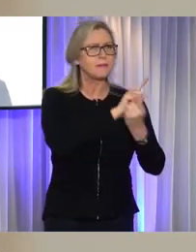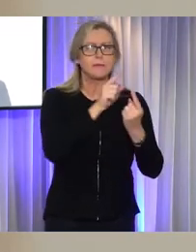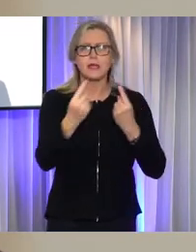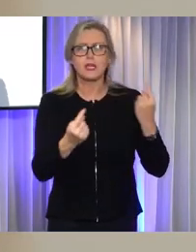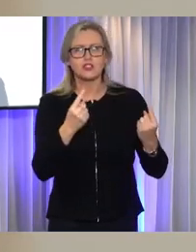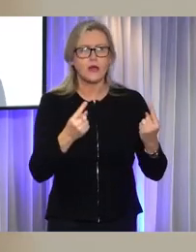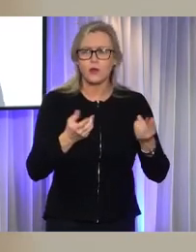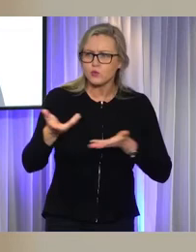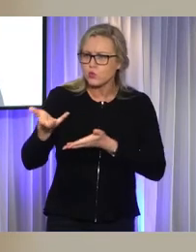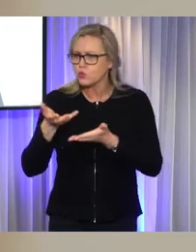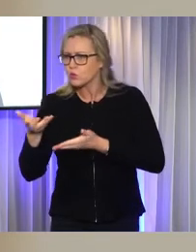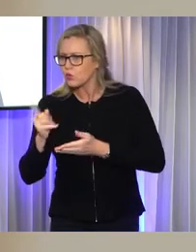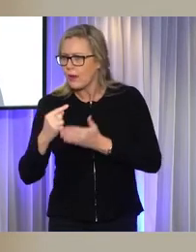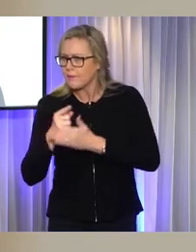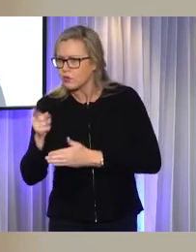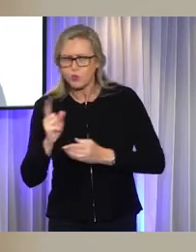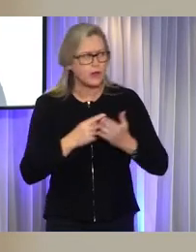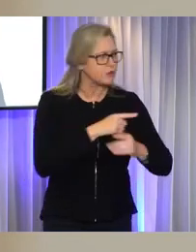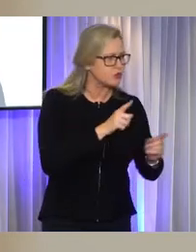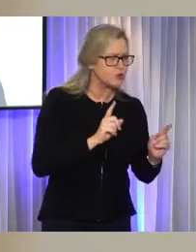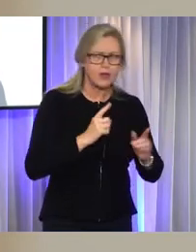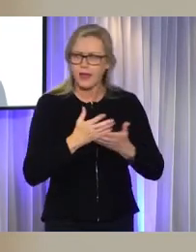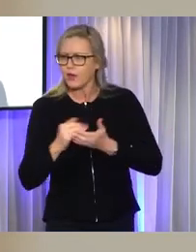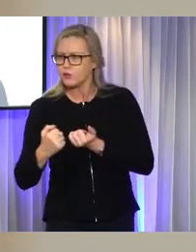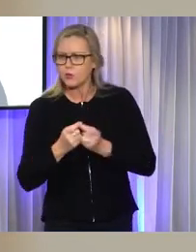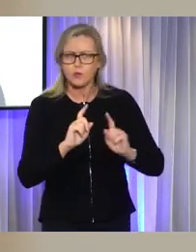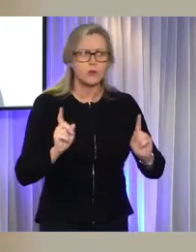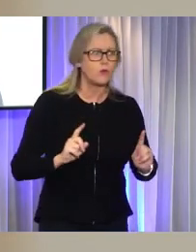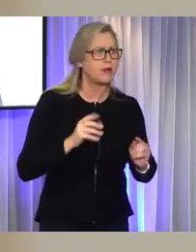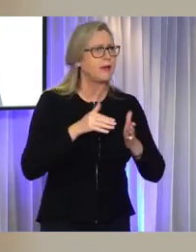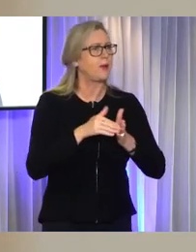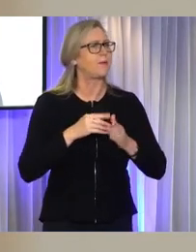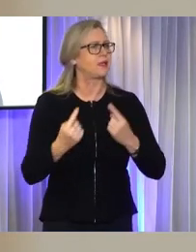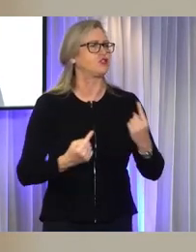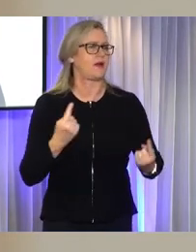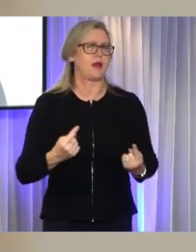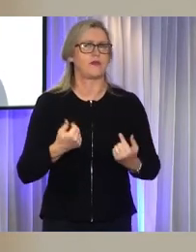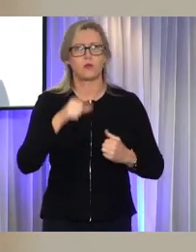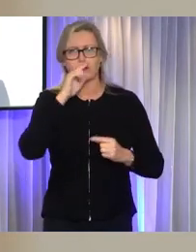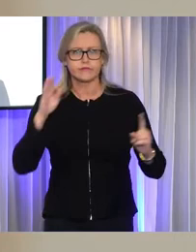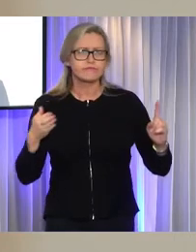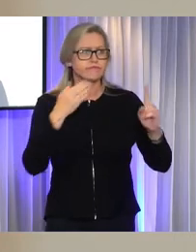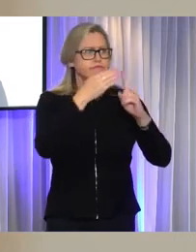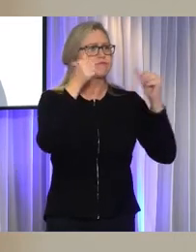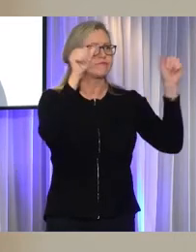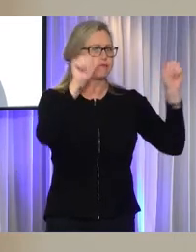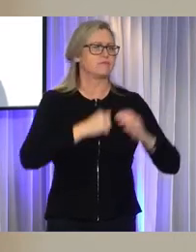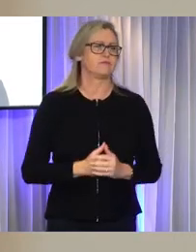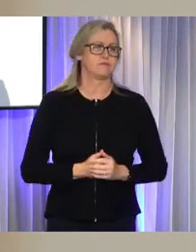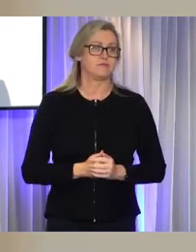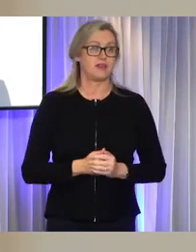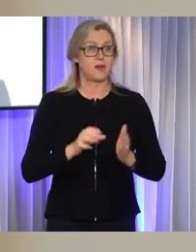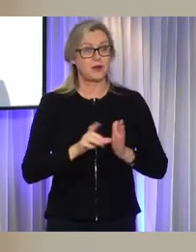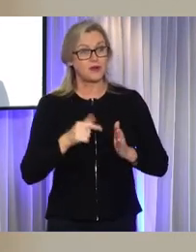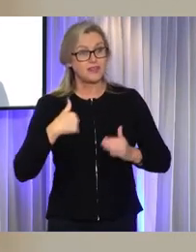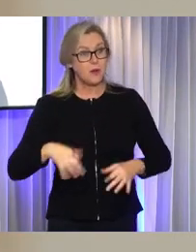to see where we're at and of course where we want to get to. Because as we know, gee there's a long way still to